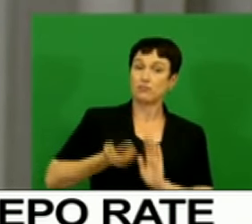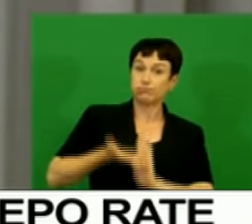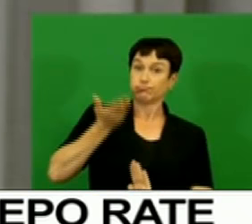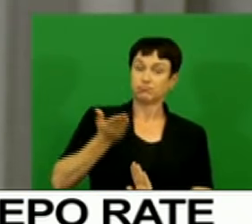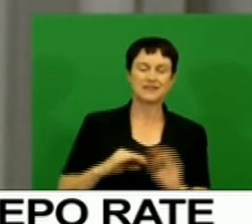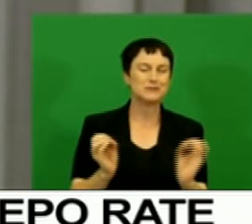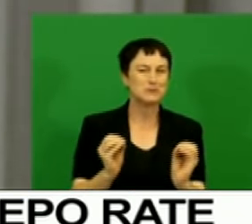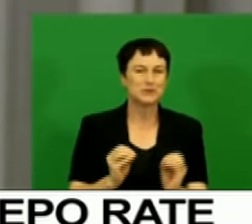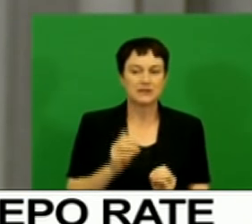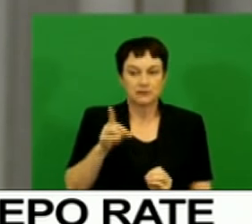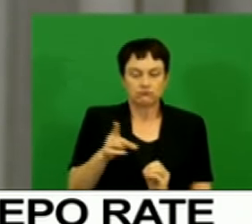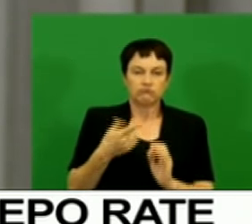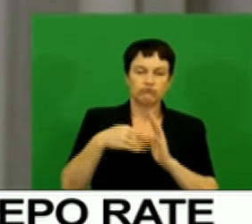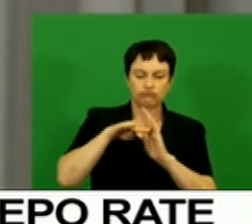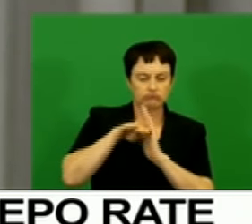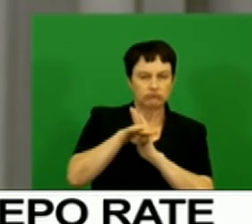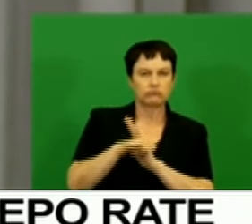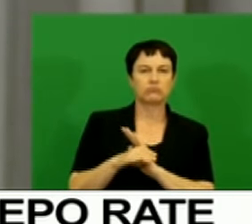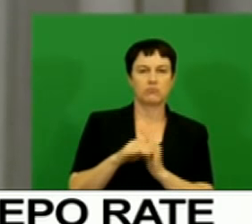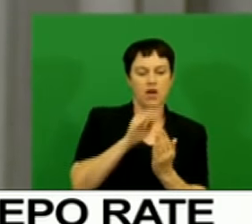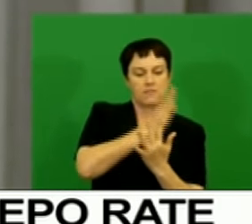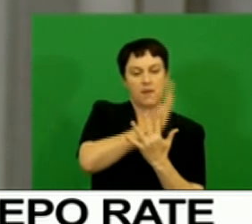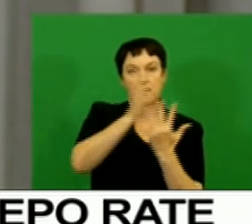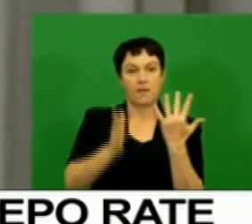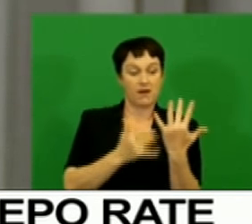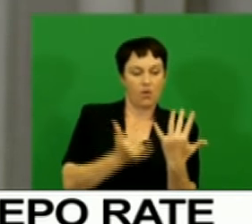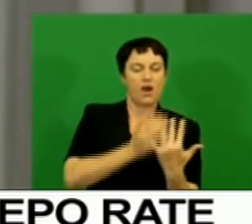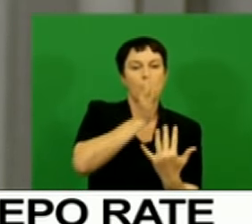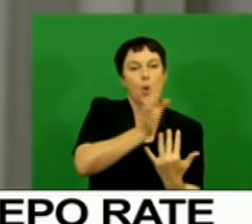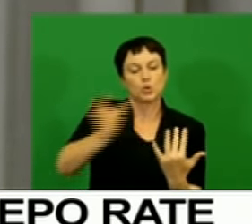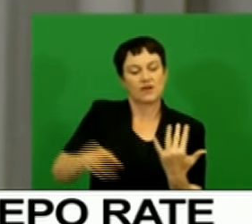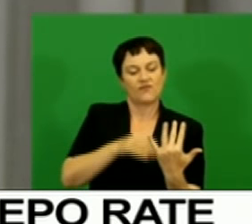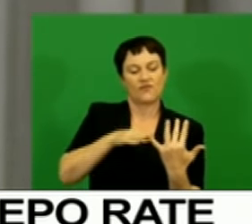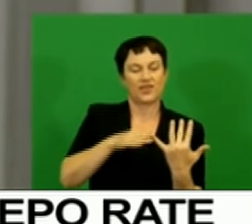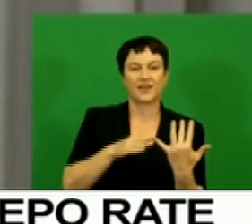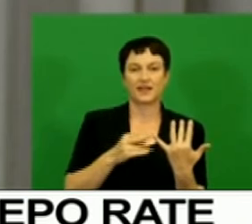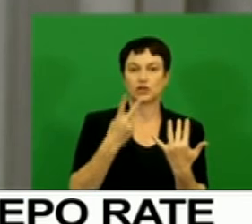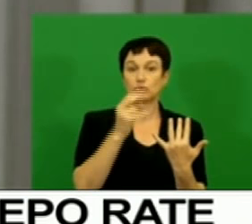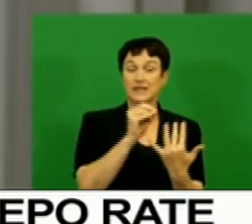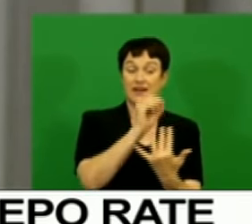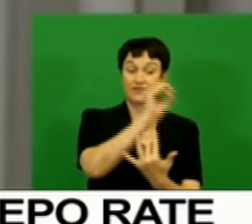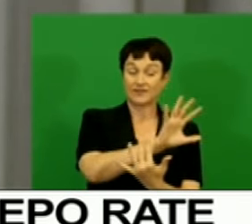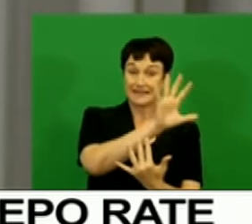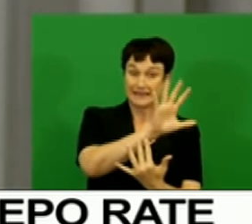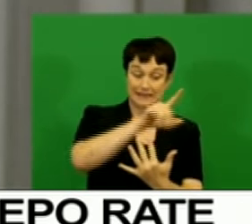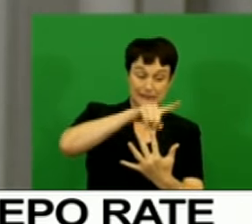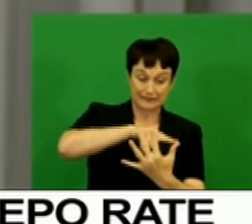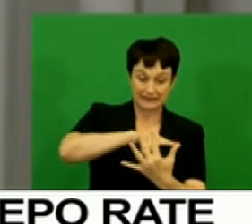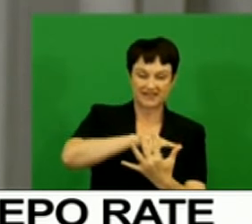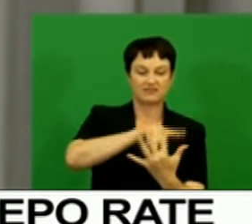moderated for a fifth consecutive quarter in the third quarter of 2016, down to 5